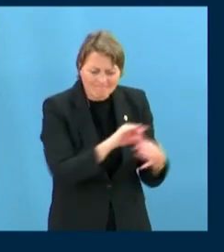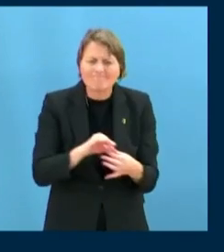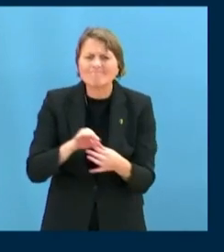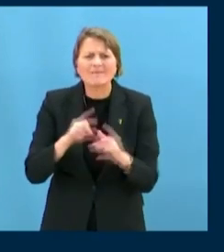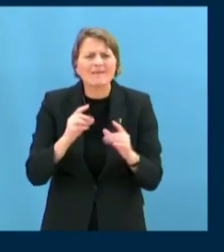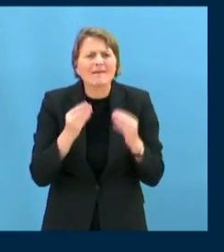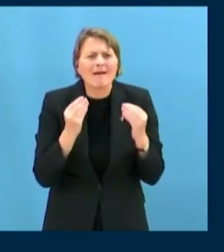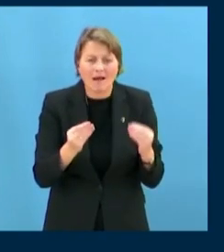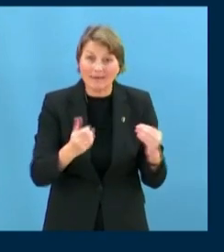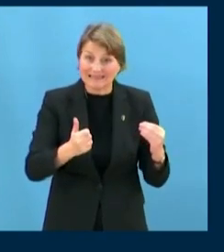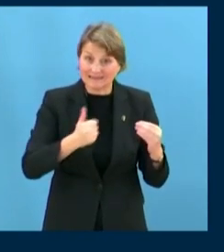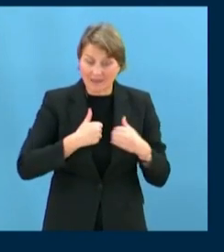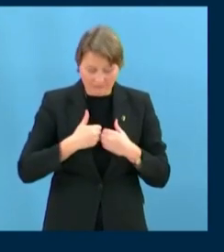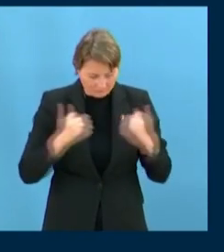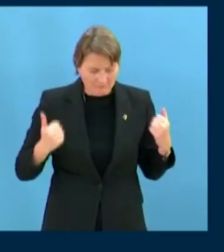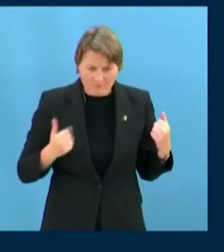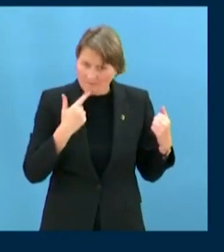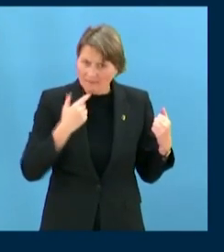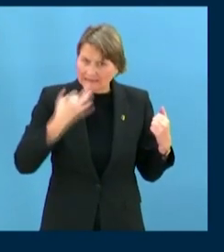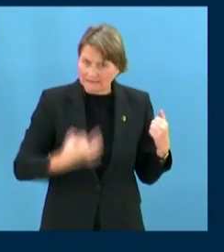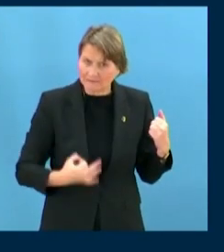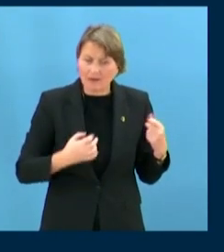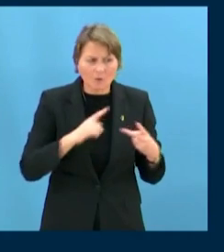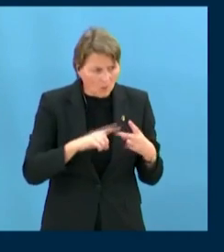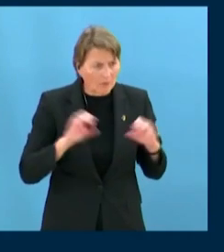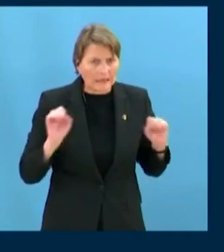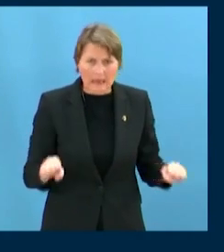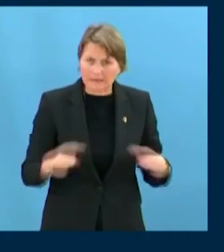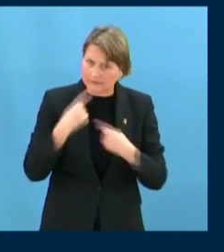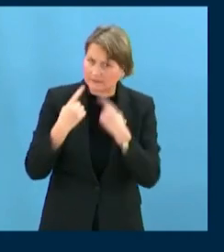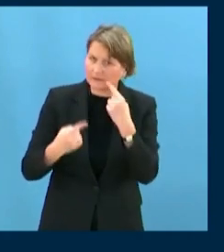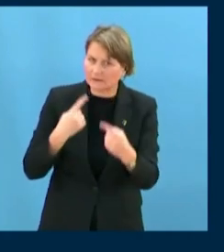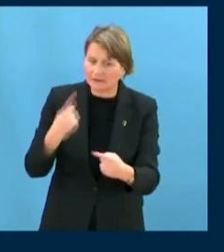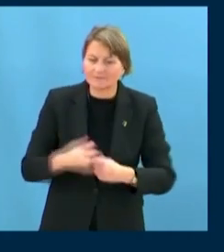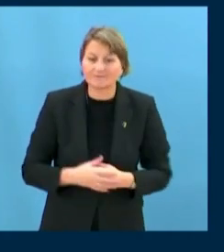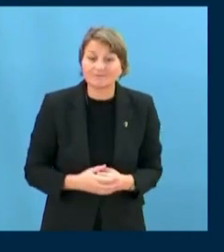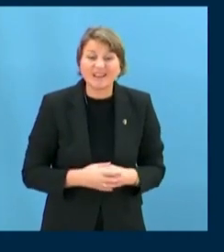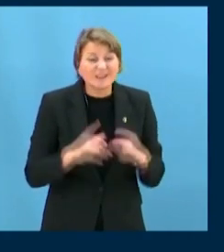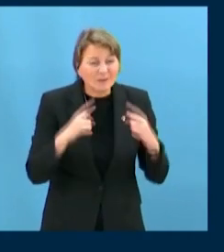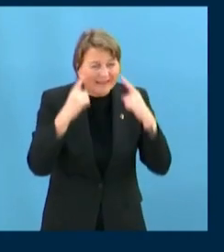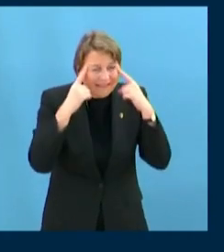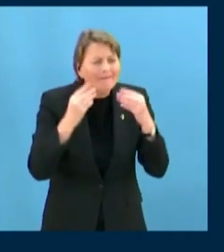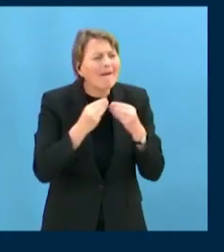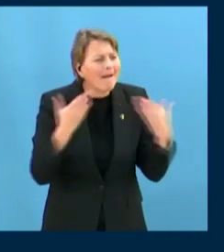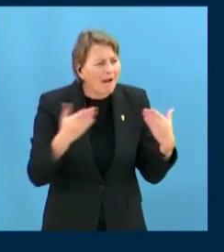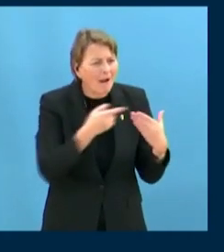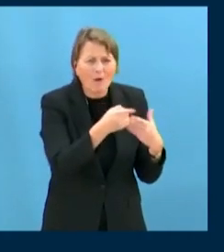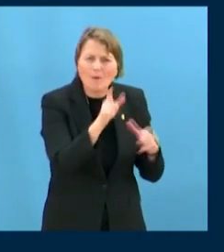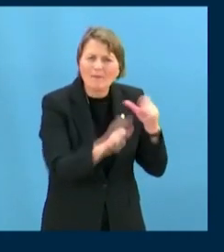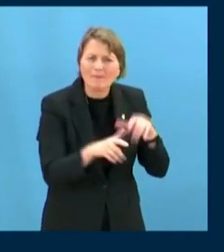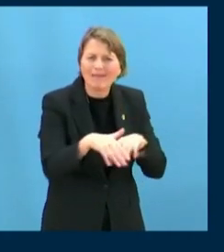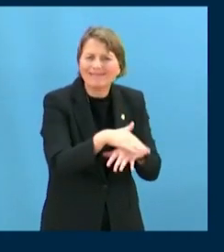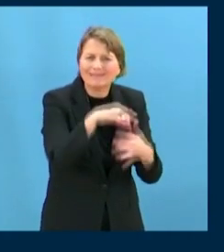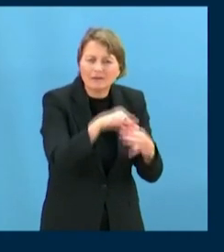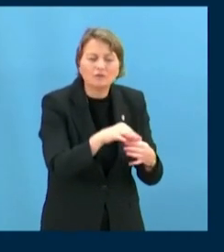-identification and the right to self-determination. We also need to promote the broadest possible representation of indigenous people in the human